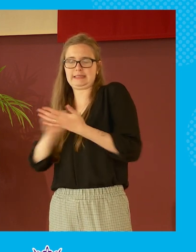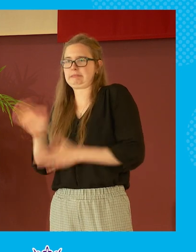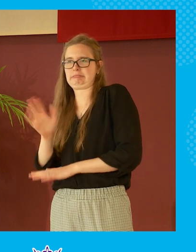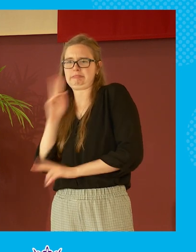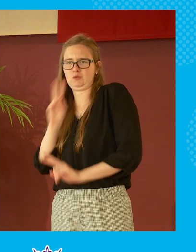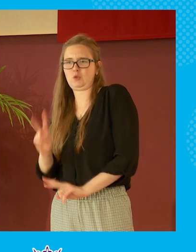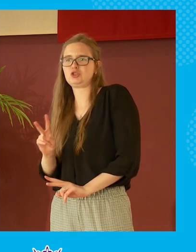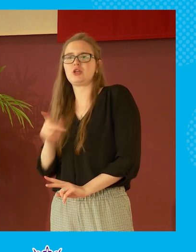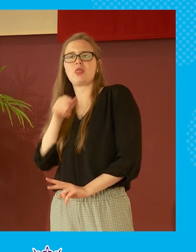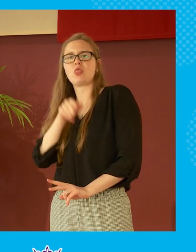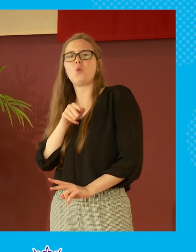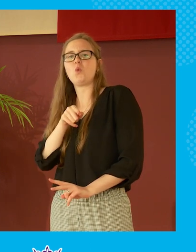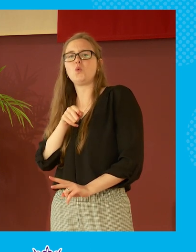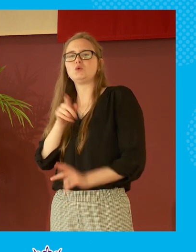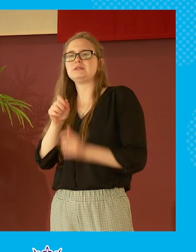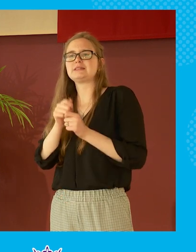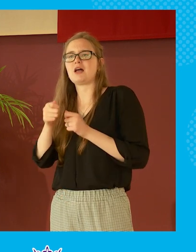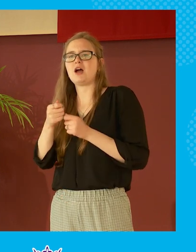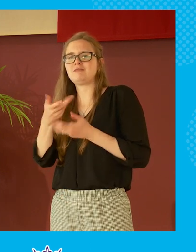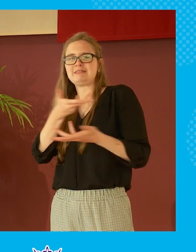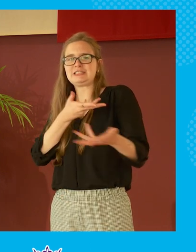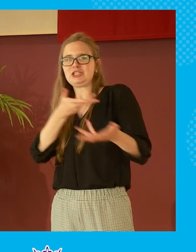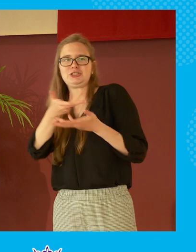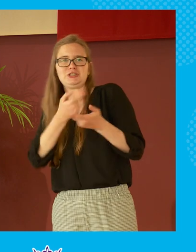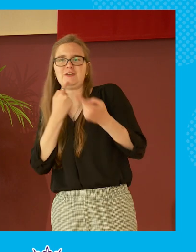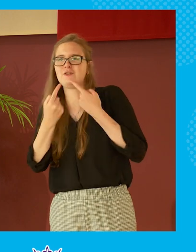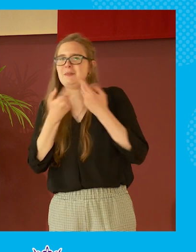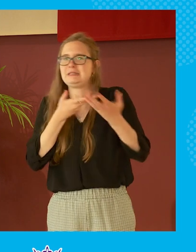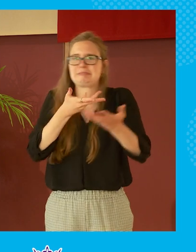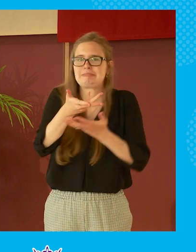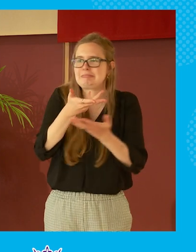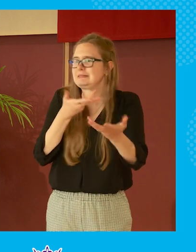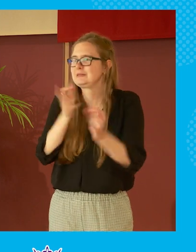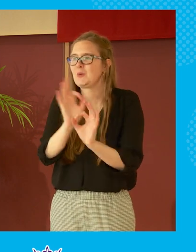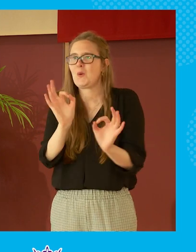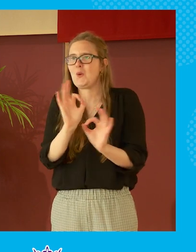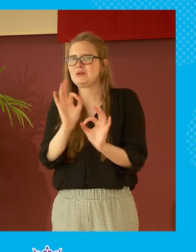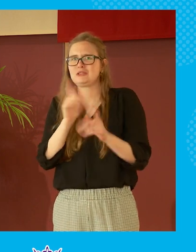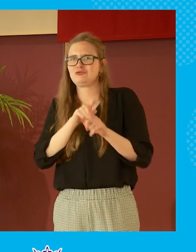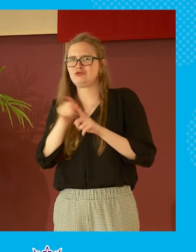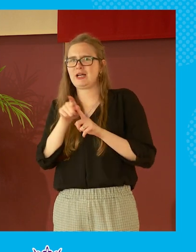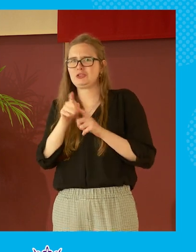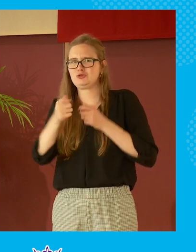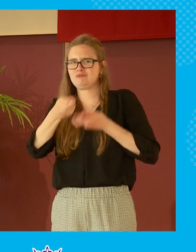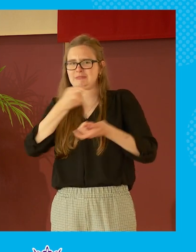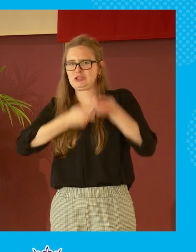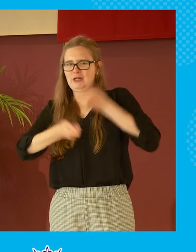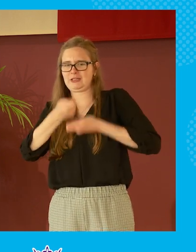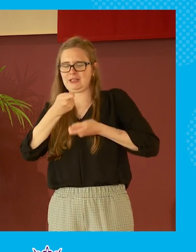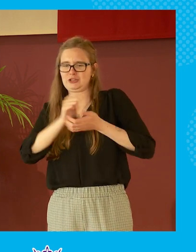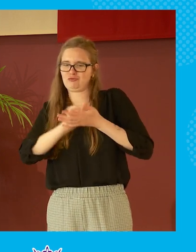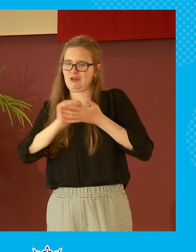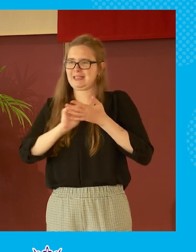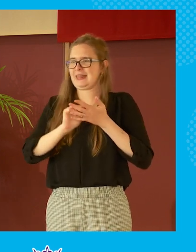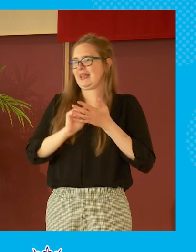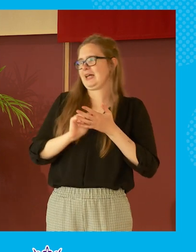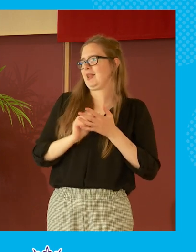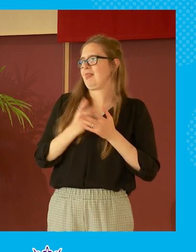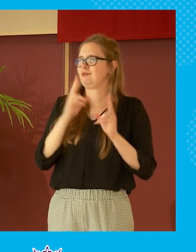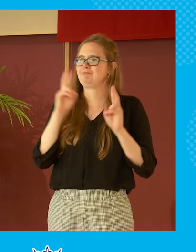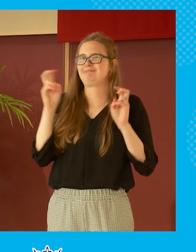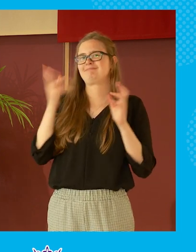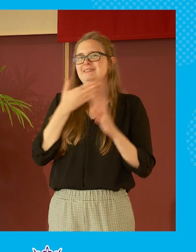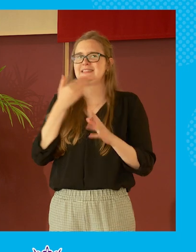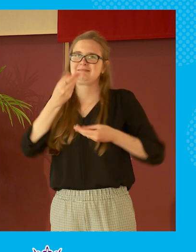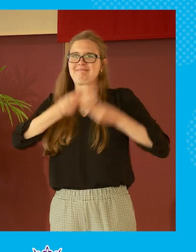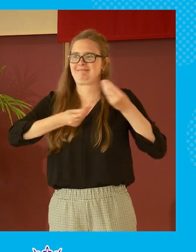those aren't exchanges of information you're not going to ask a minister you're not actually trying to extract you're like writing a little vignette you're trying to you're